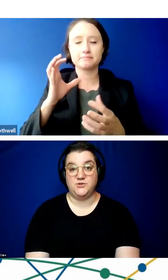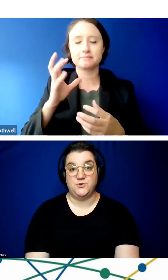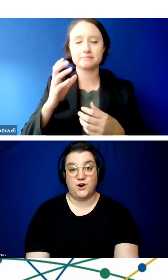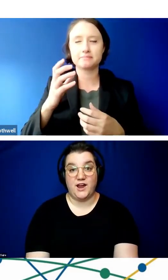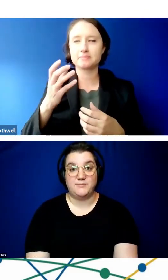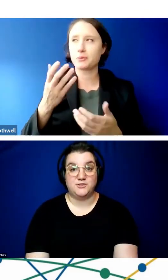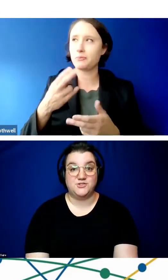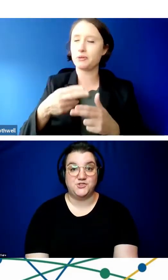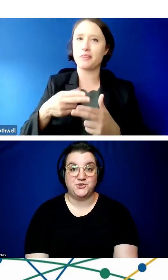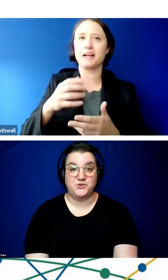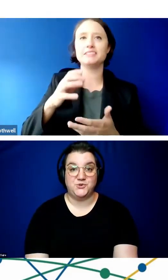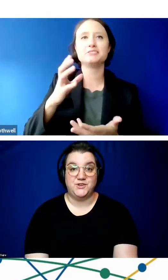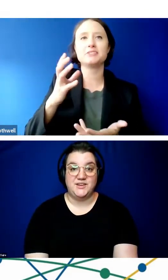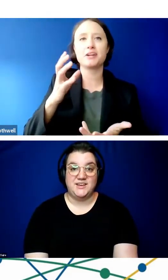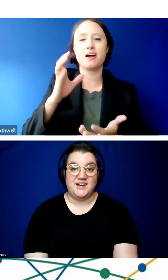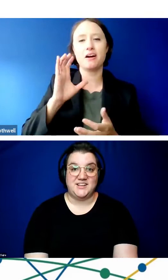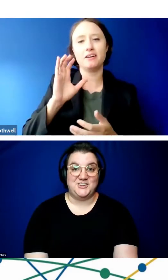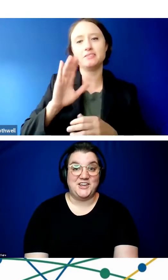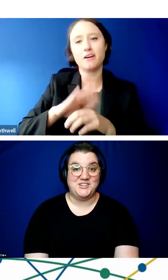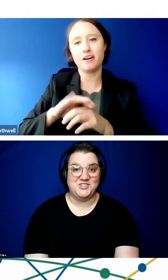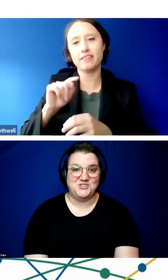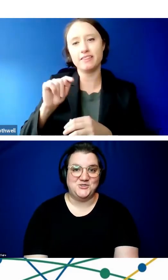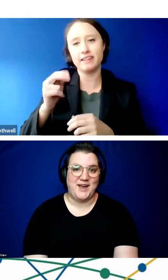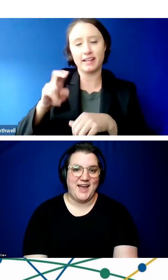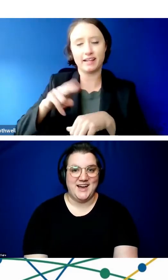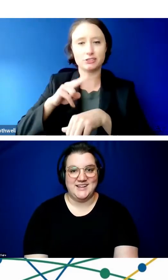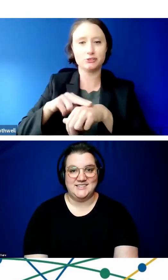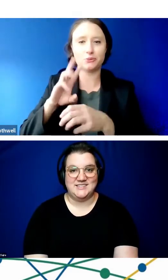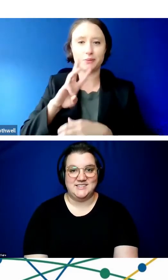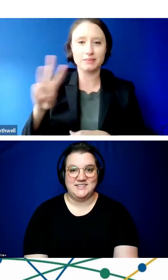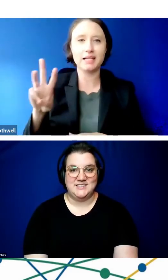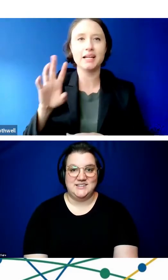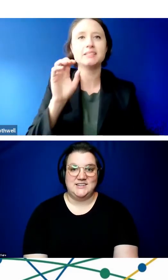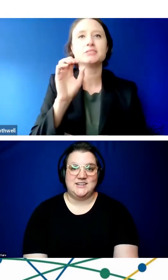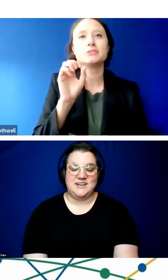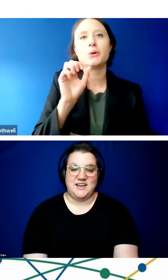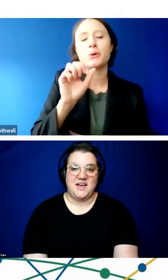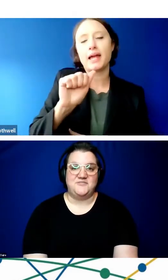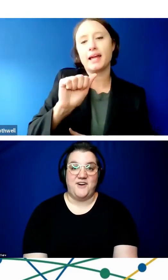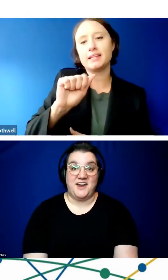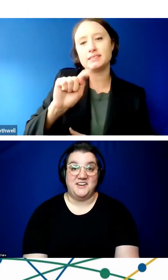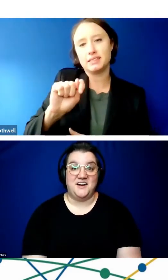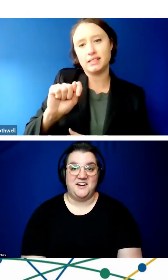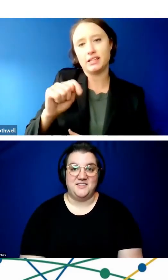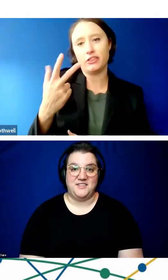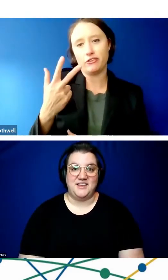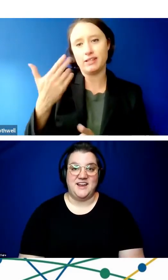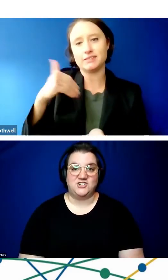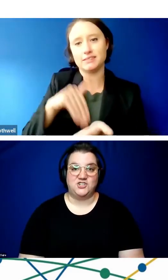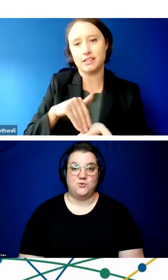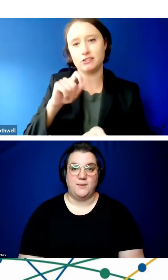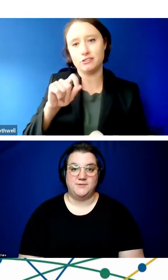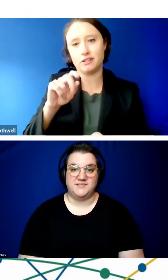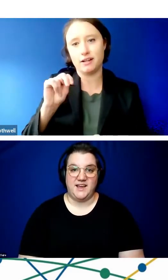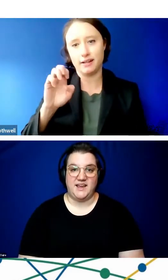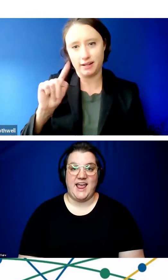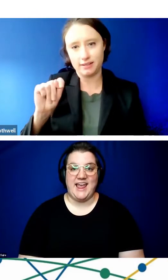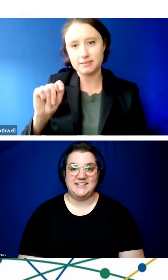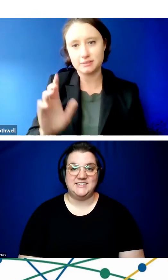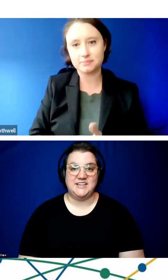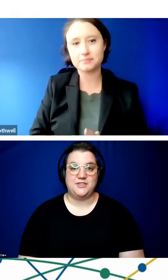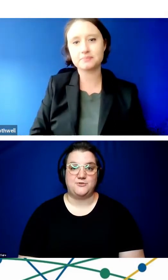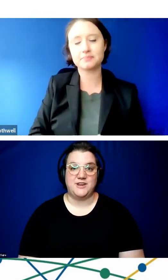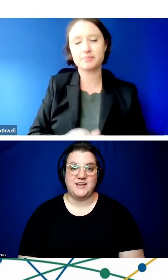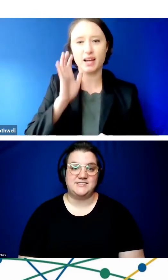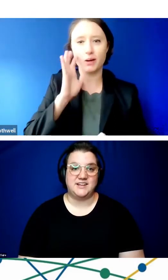you are able to look into and find on the national website